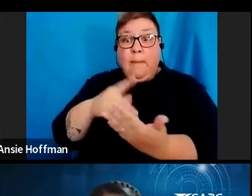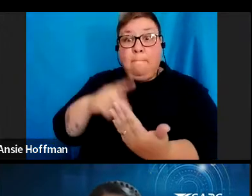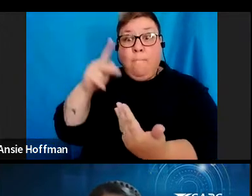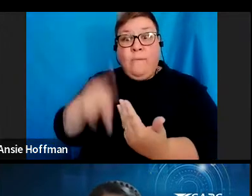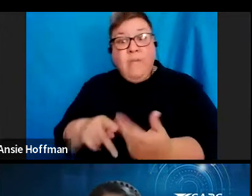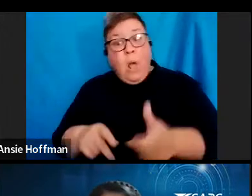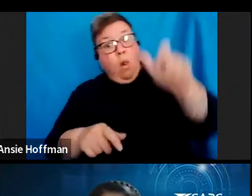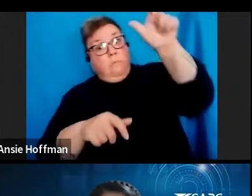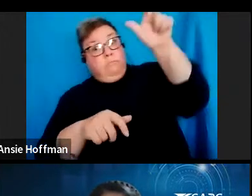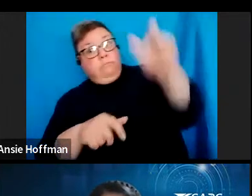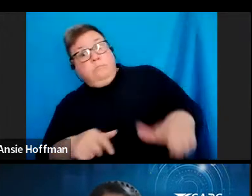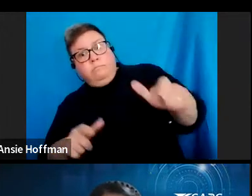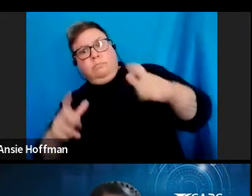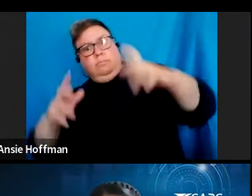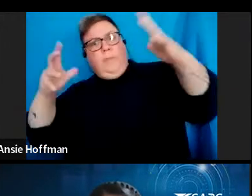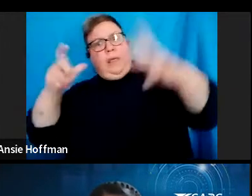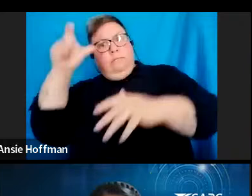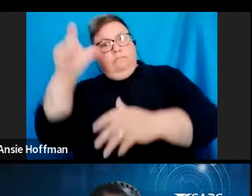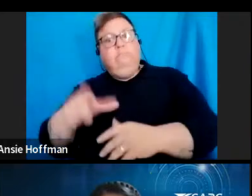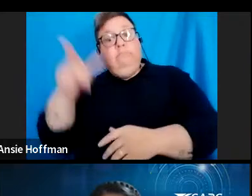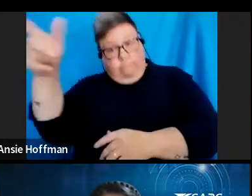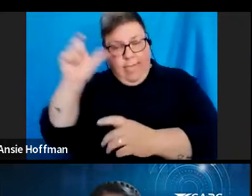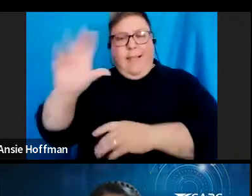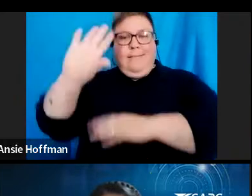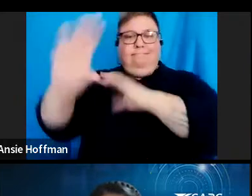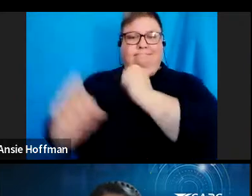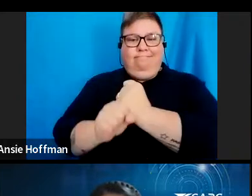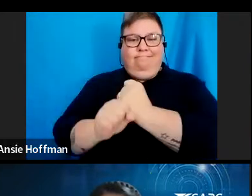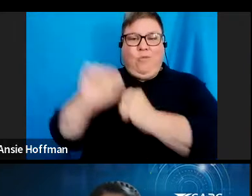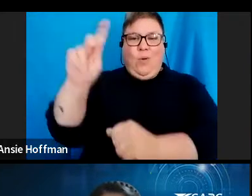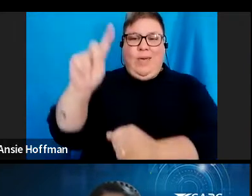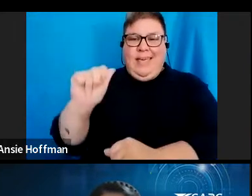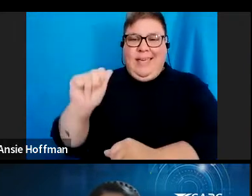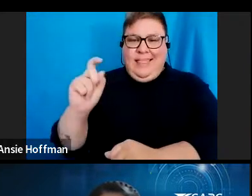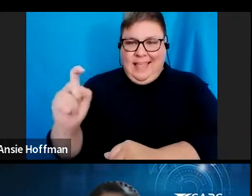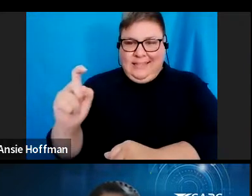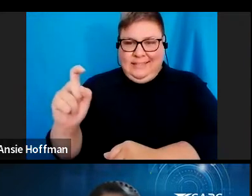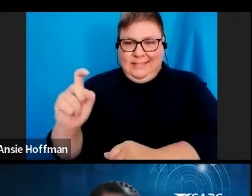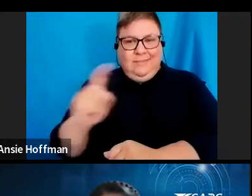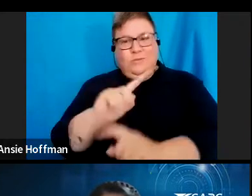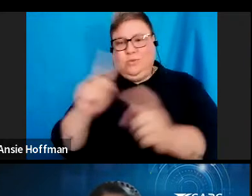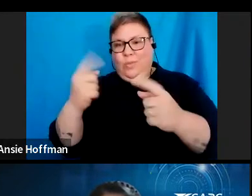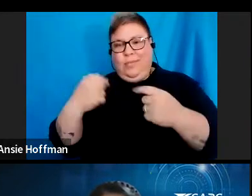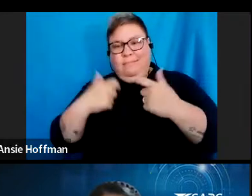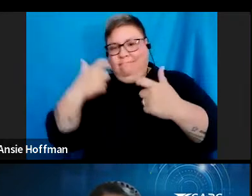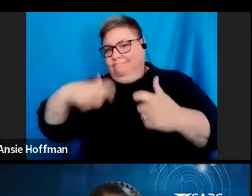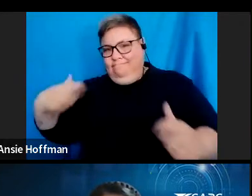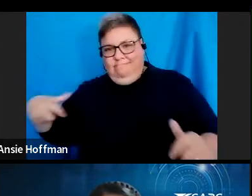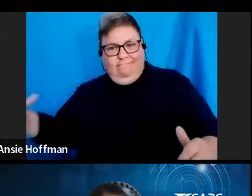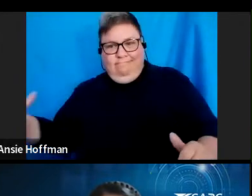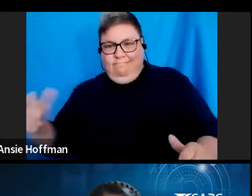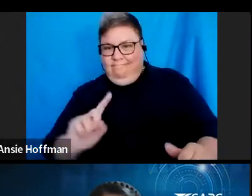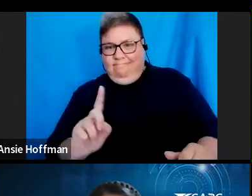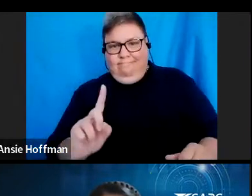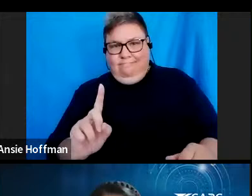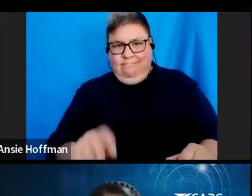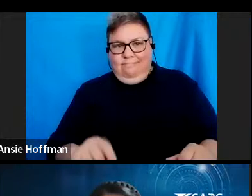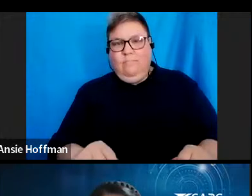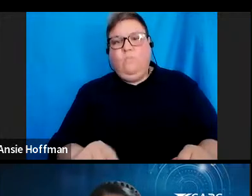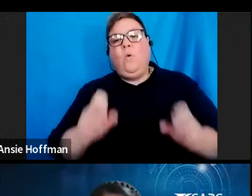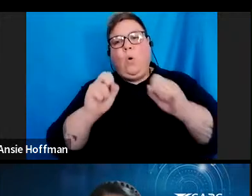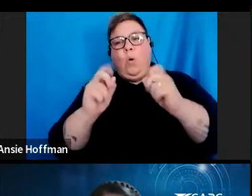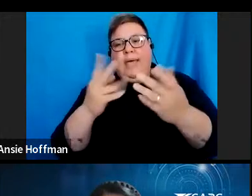the IRP3A, not the tax or not the tax practitioner. Thank you. Thank you very much, Lindsay.